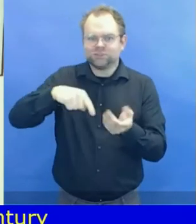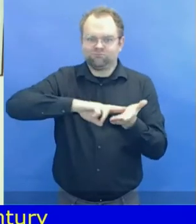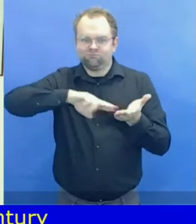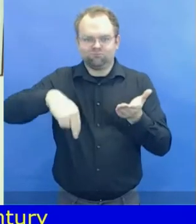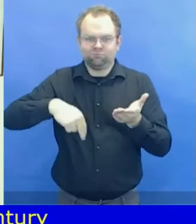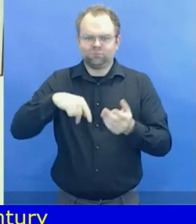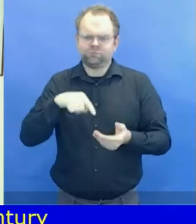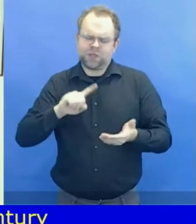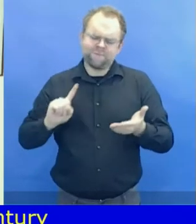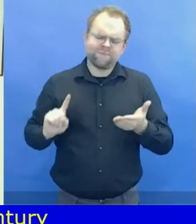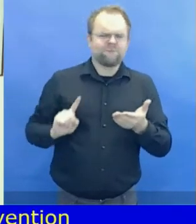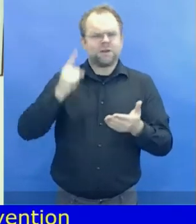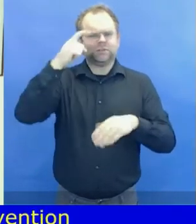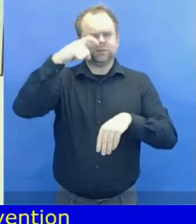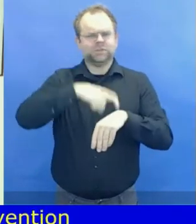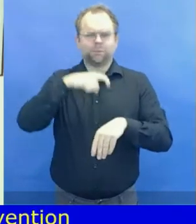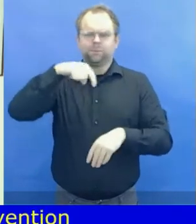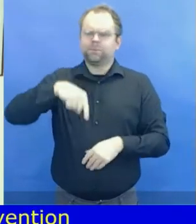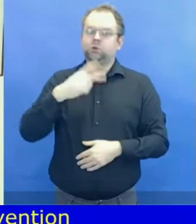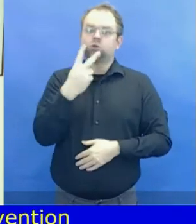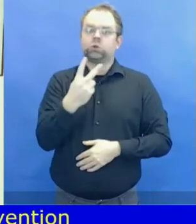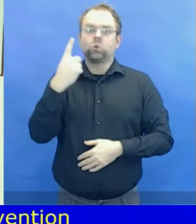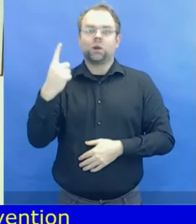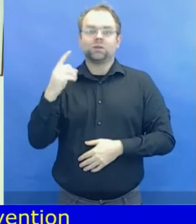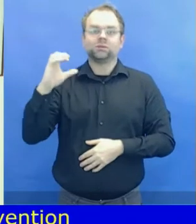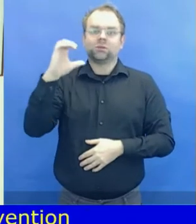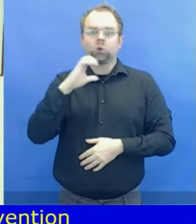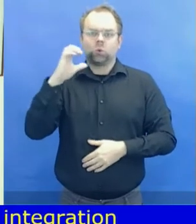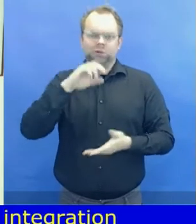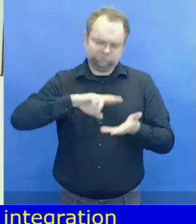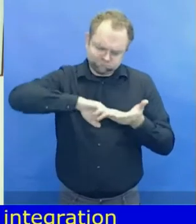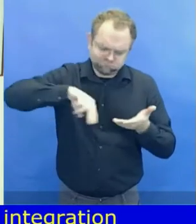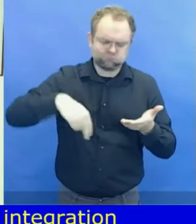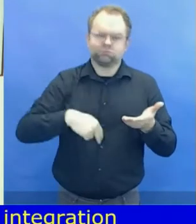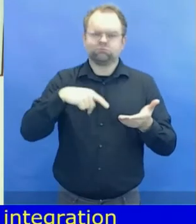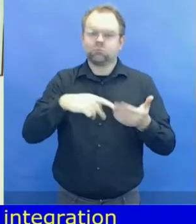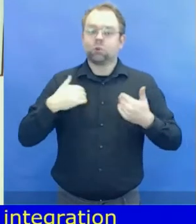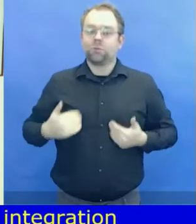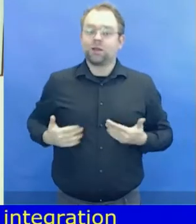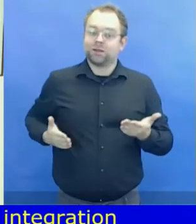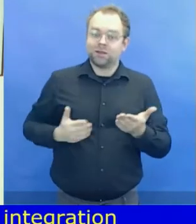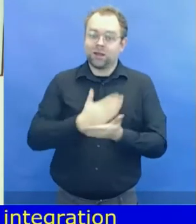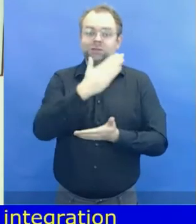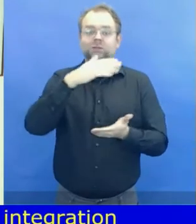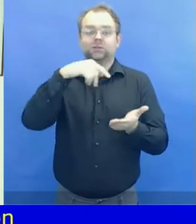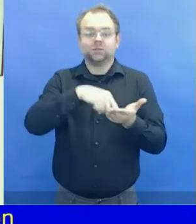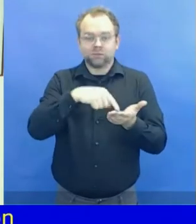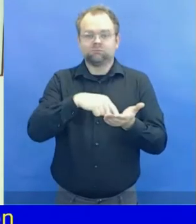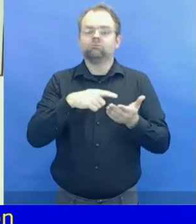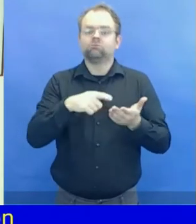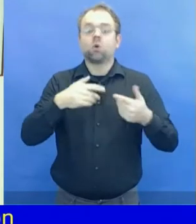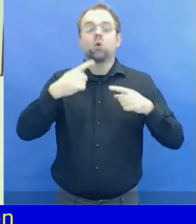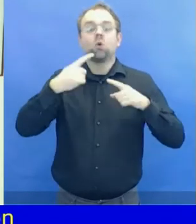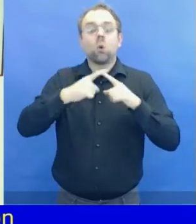3rd of May 2008 after decades of work in order to change attitudes and approaches to persons with disability.